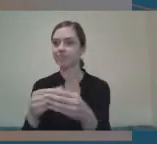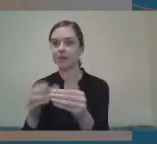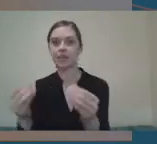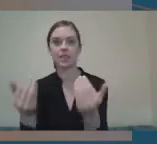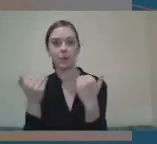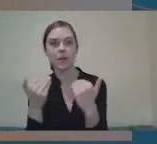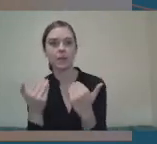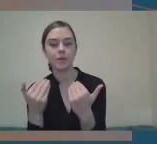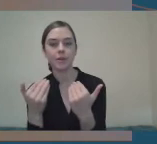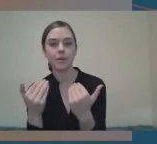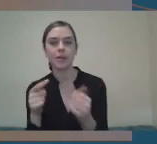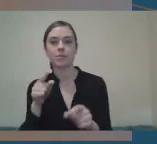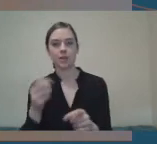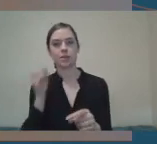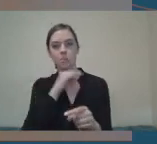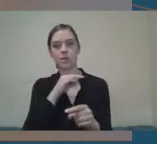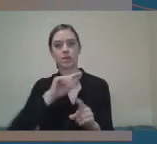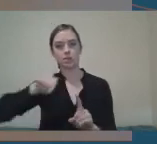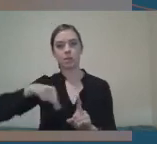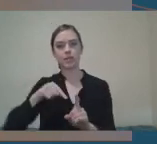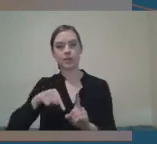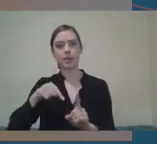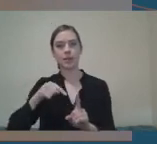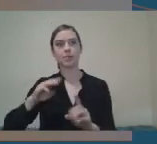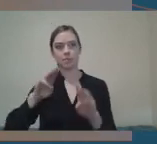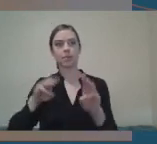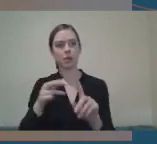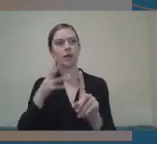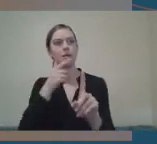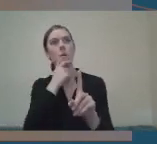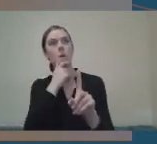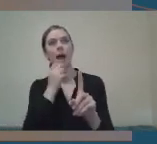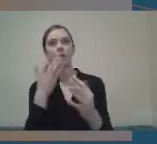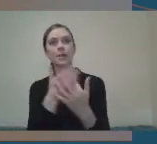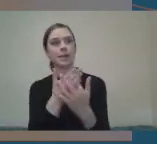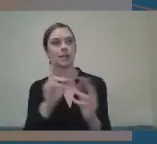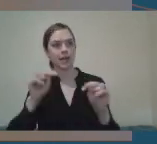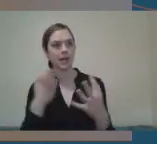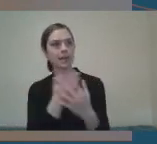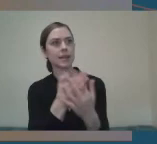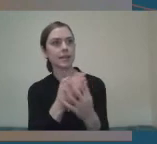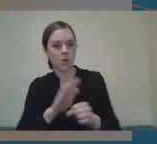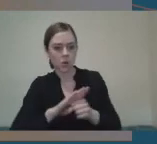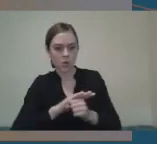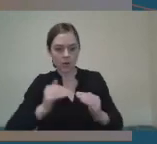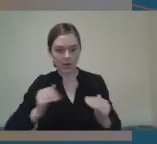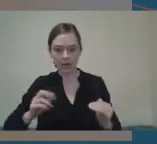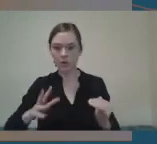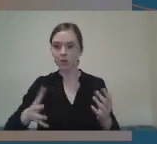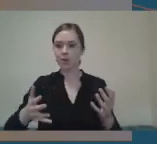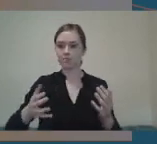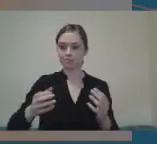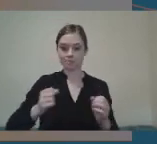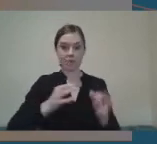you know, that's been really important for us that people have recognised that they do have access very locally, even if it's just their garden and that